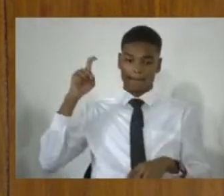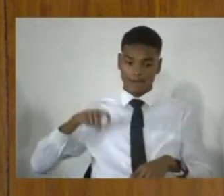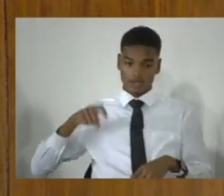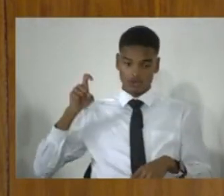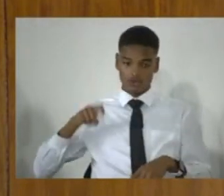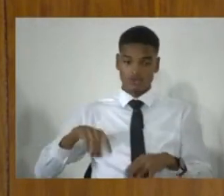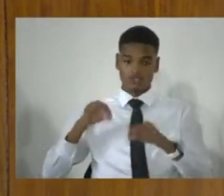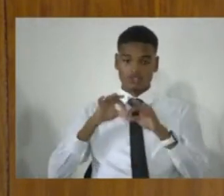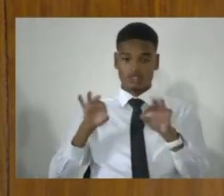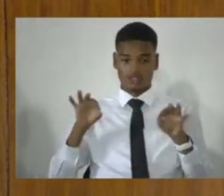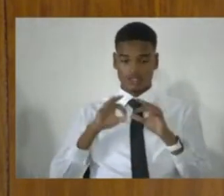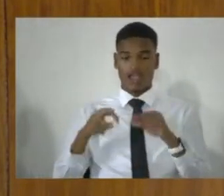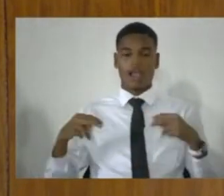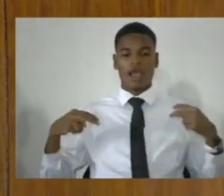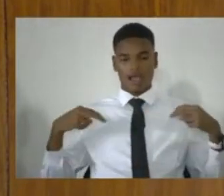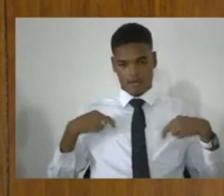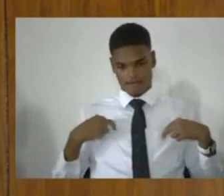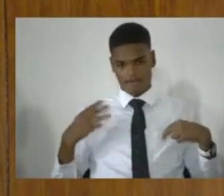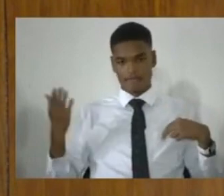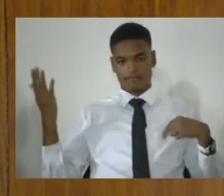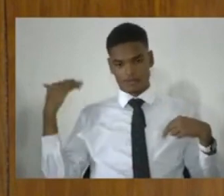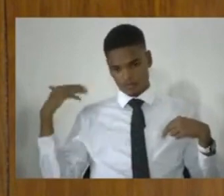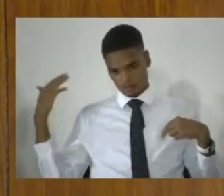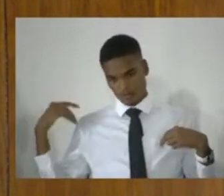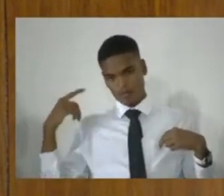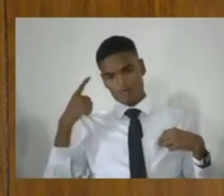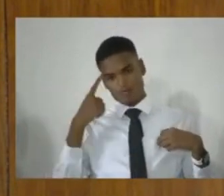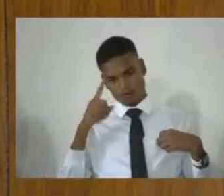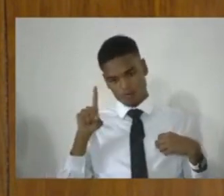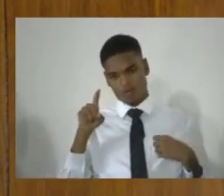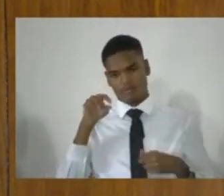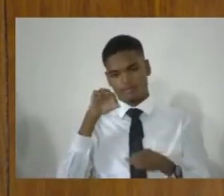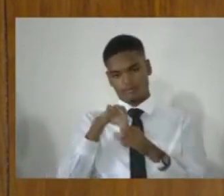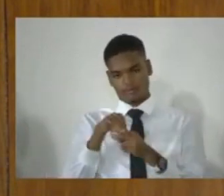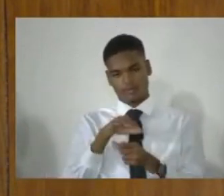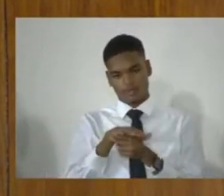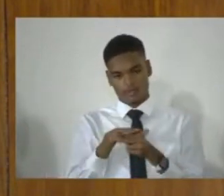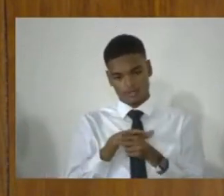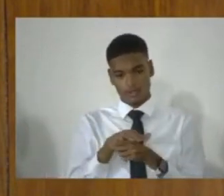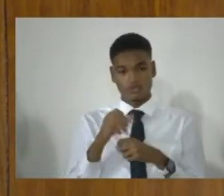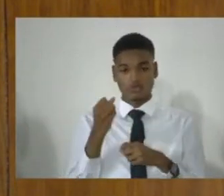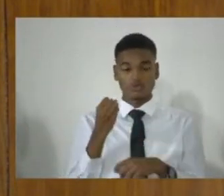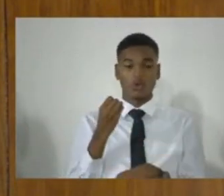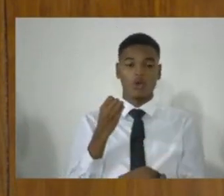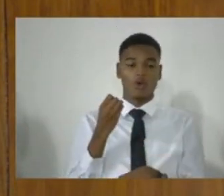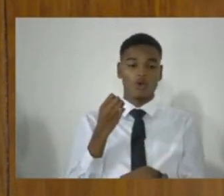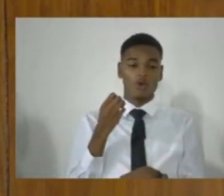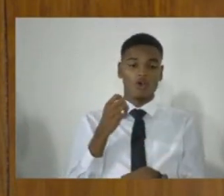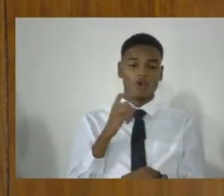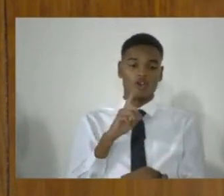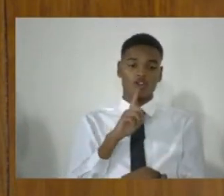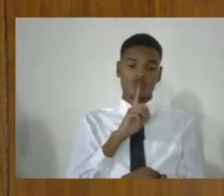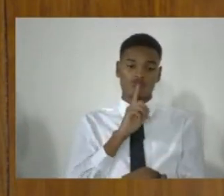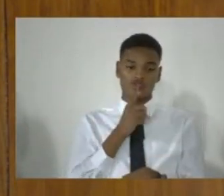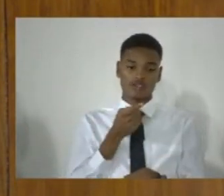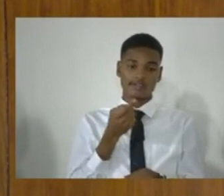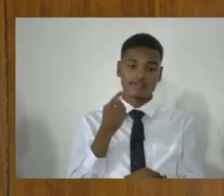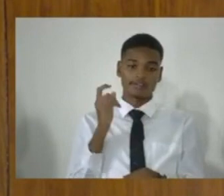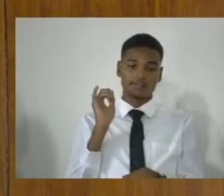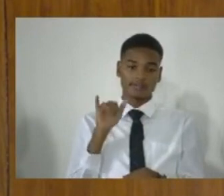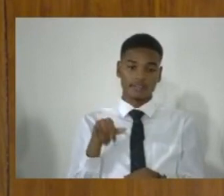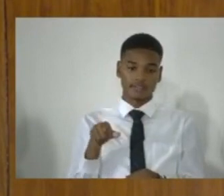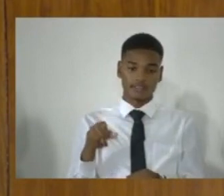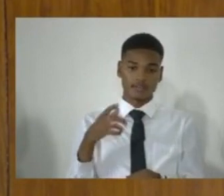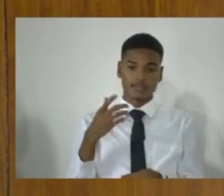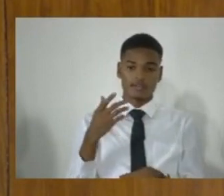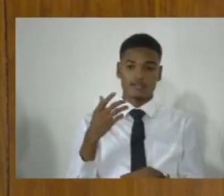in certain circumstances to be unconstitutional. So the mandatory imposition of the